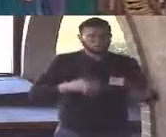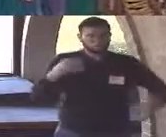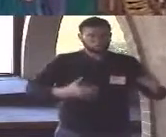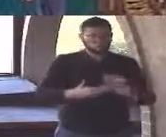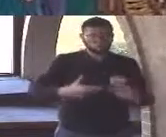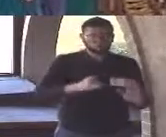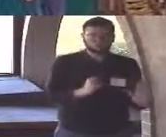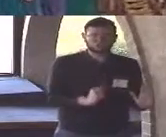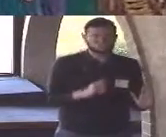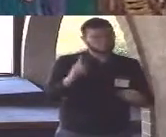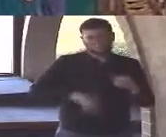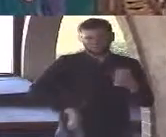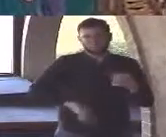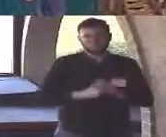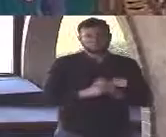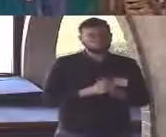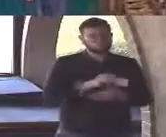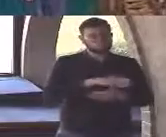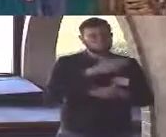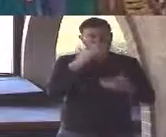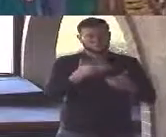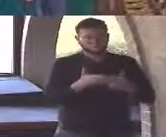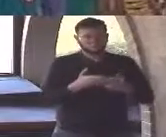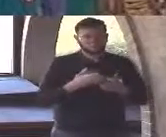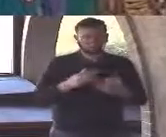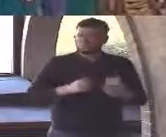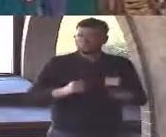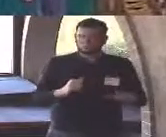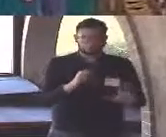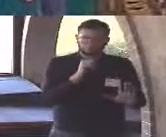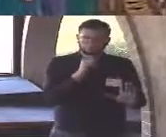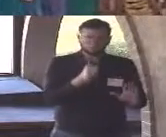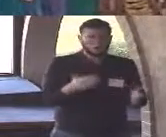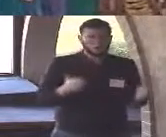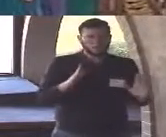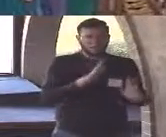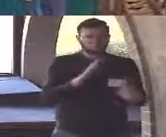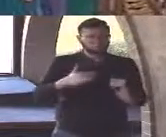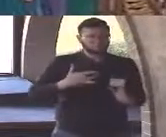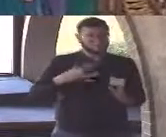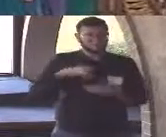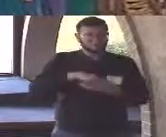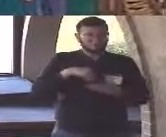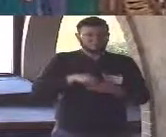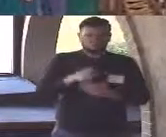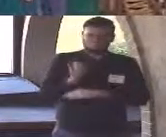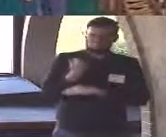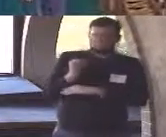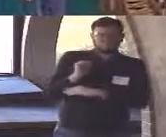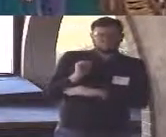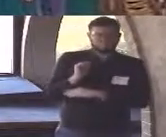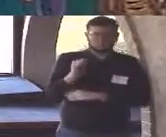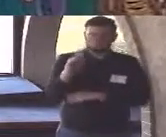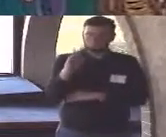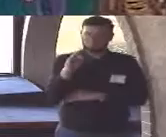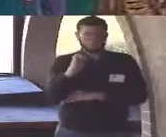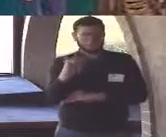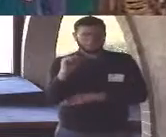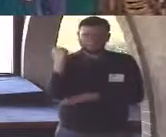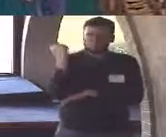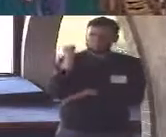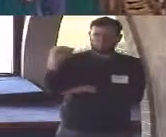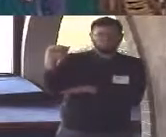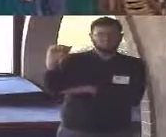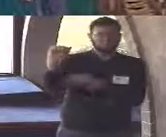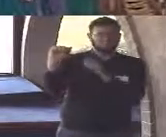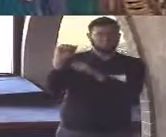influence your interpretations we all have biases they're unavoidable they will absolutely influence your perception of reality